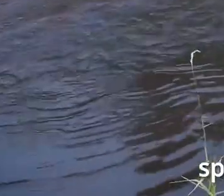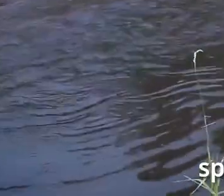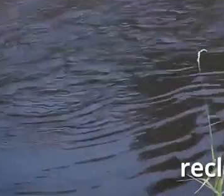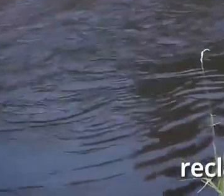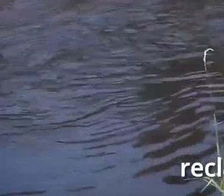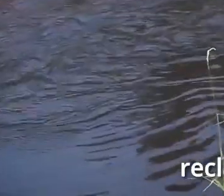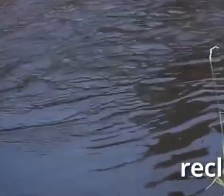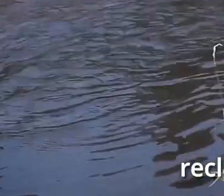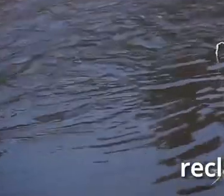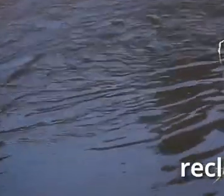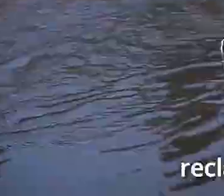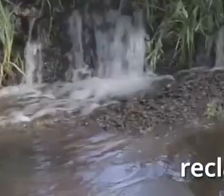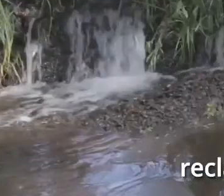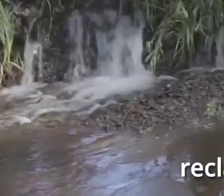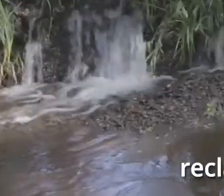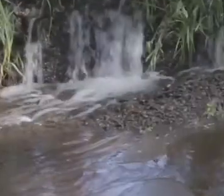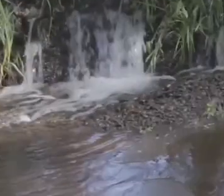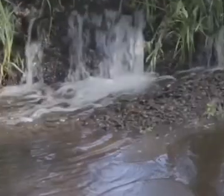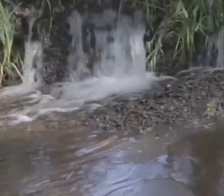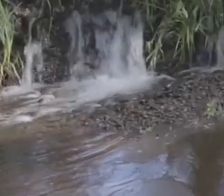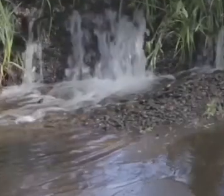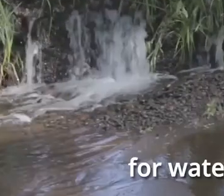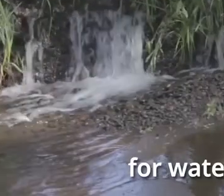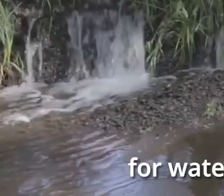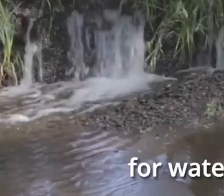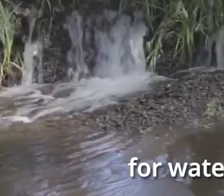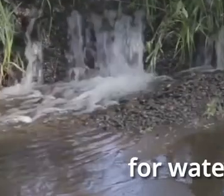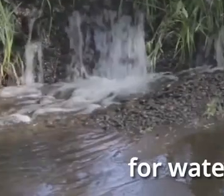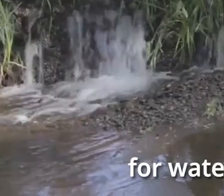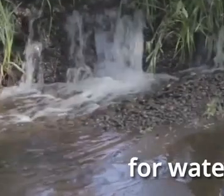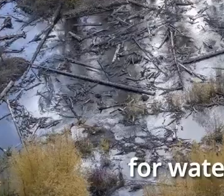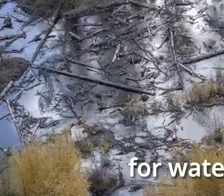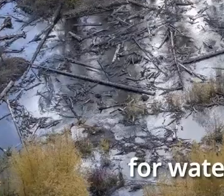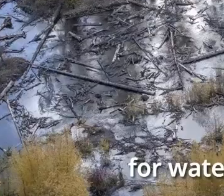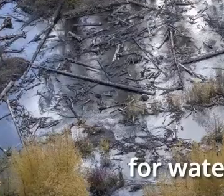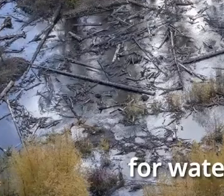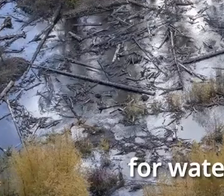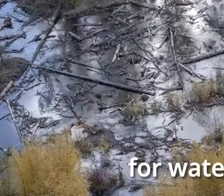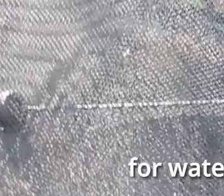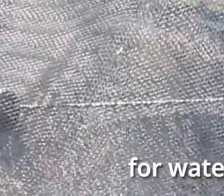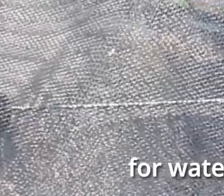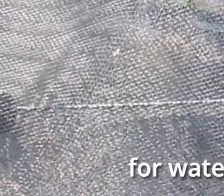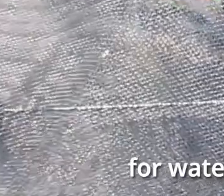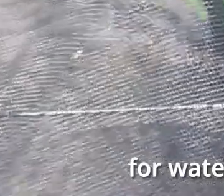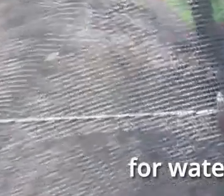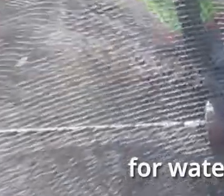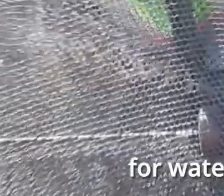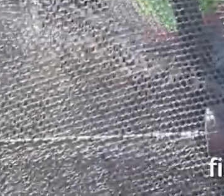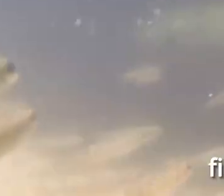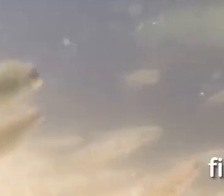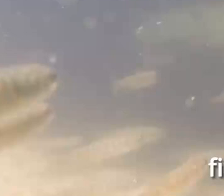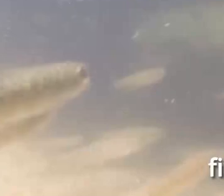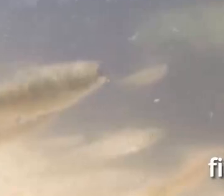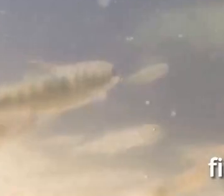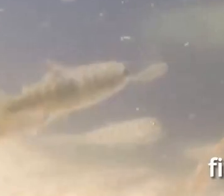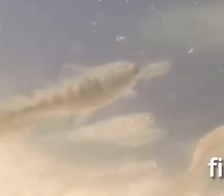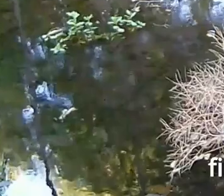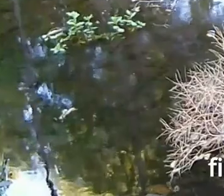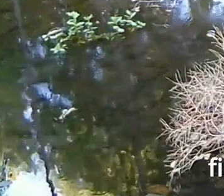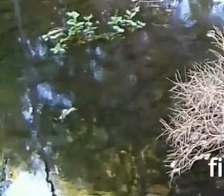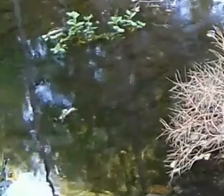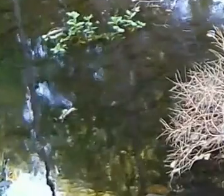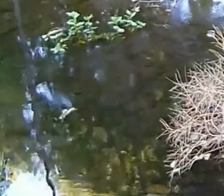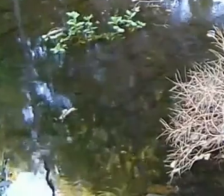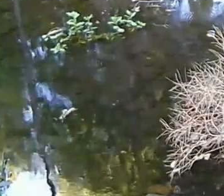for nature to reclaim her natural processes, for water to spread out and soak in, for fish and wildlife